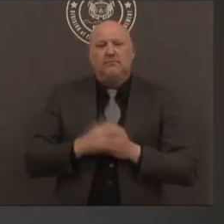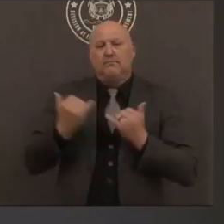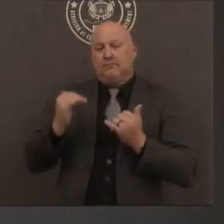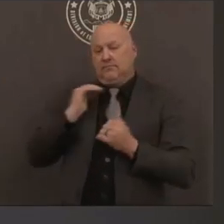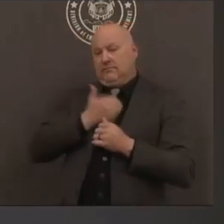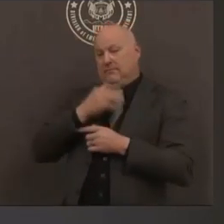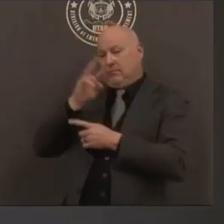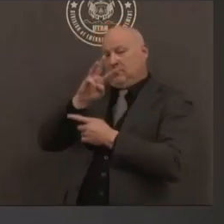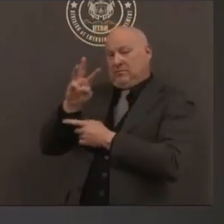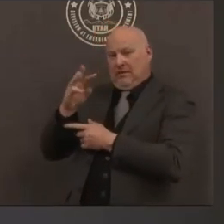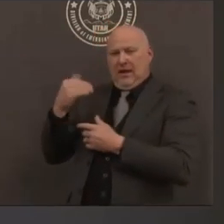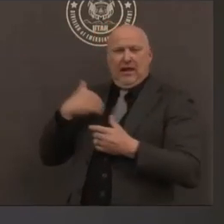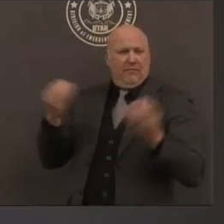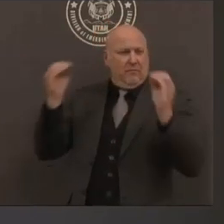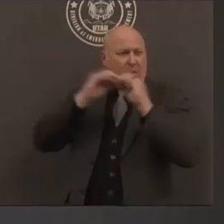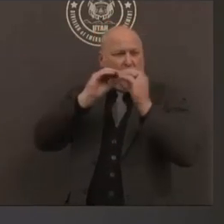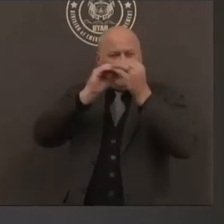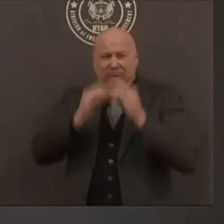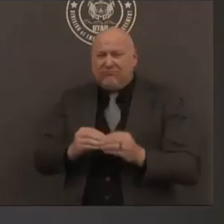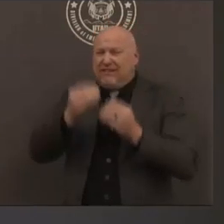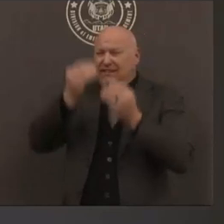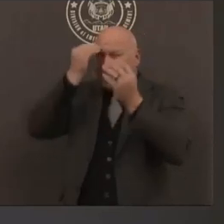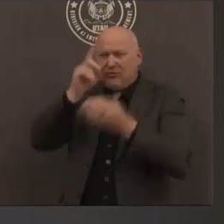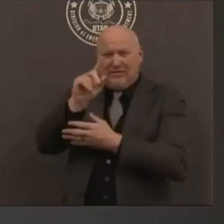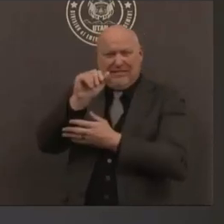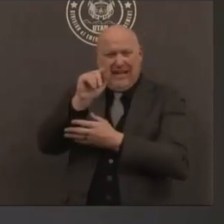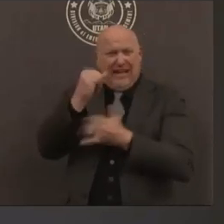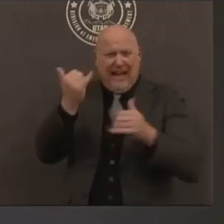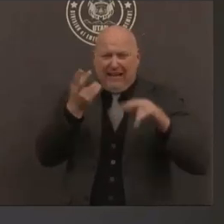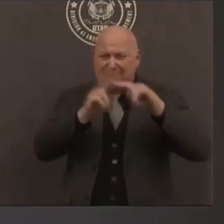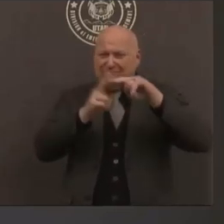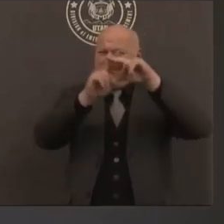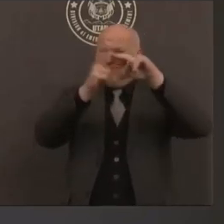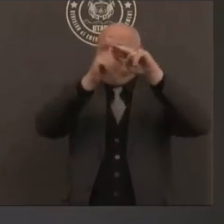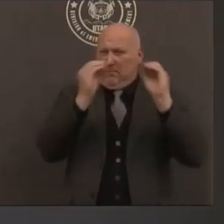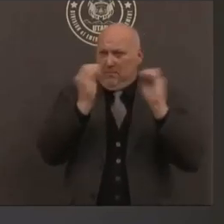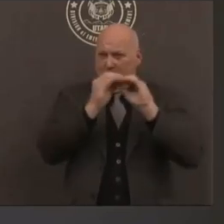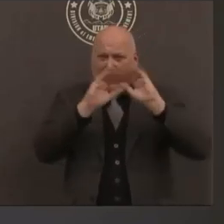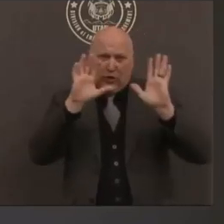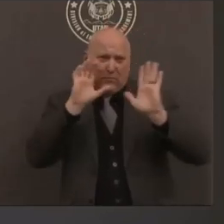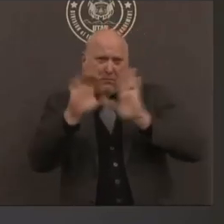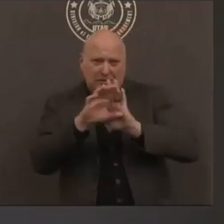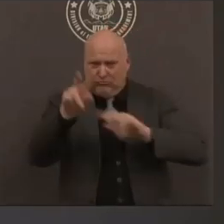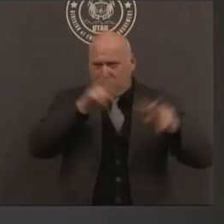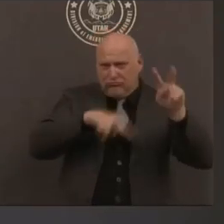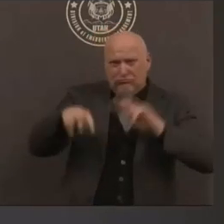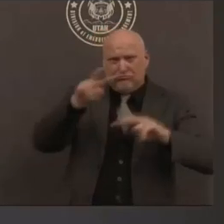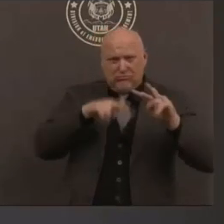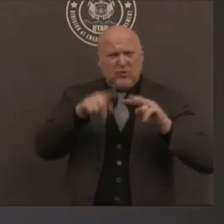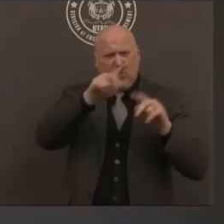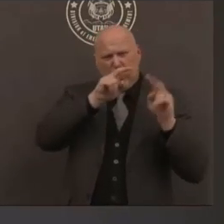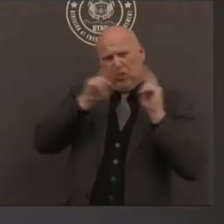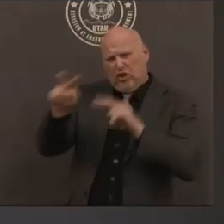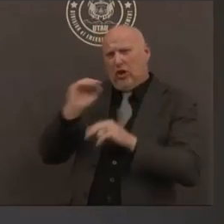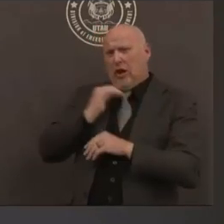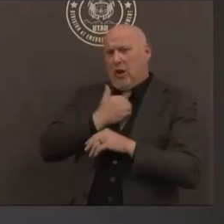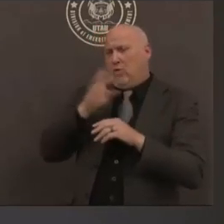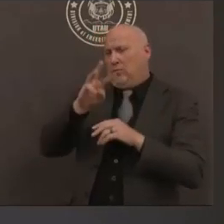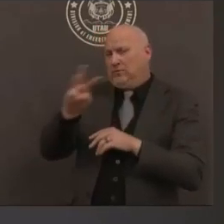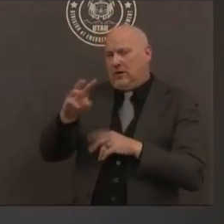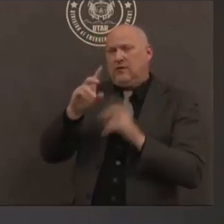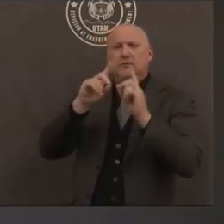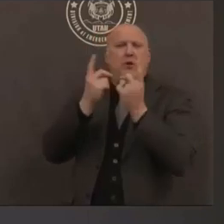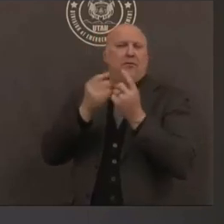by health districts um recovered and active cases as well as a different additional demographic points okay with that i'll take some questions